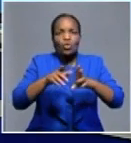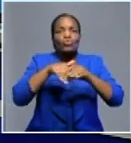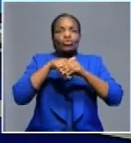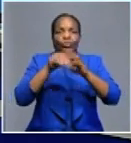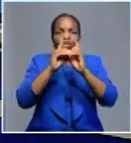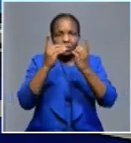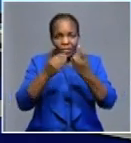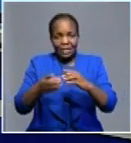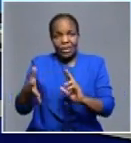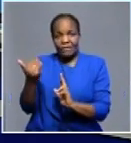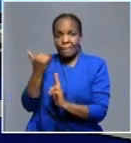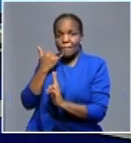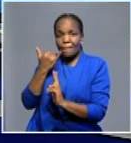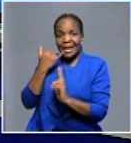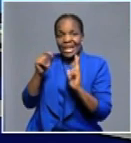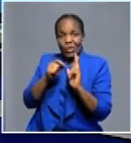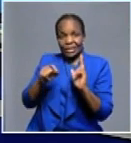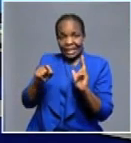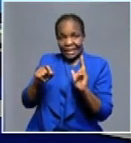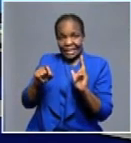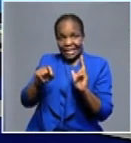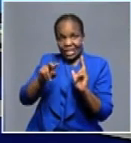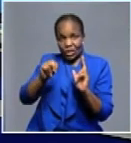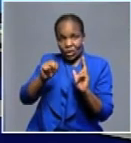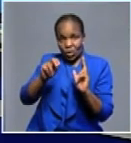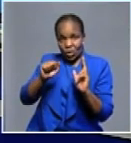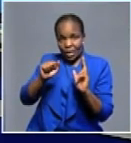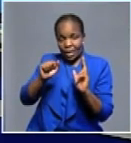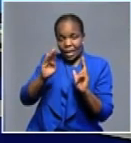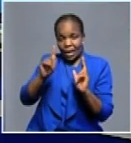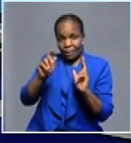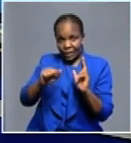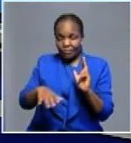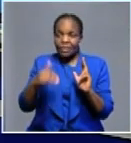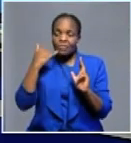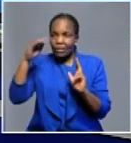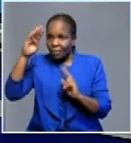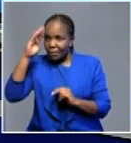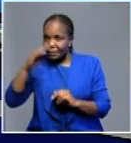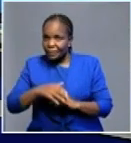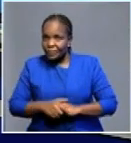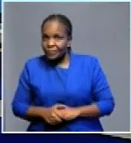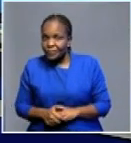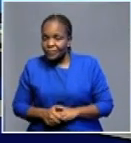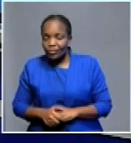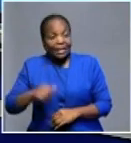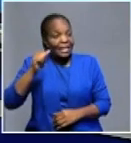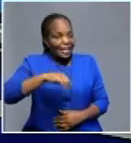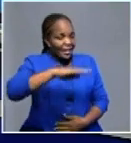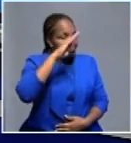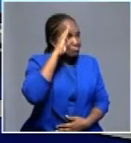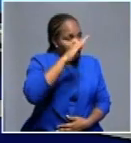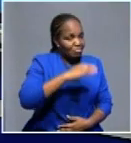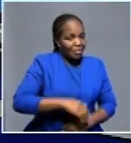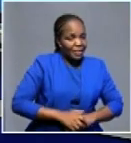Joining us on the line is NAPTA's Secretary-General, Pendapala Nakatingo. Good afternoon, SG. Good afternoon, ma'am.